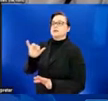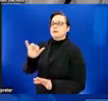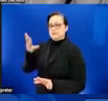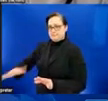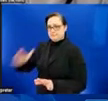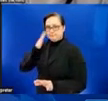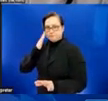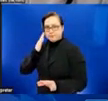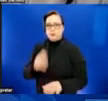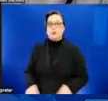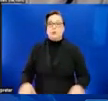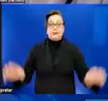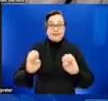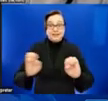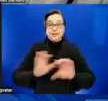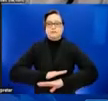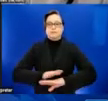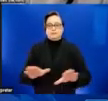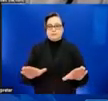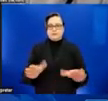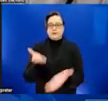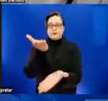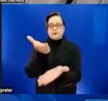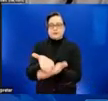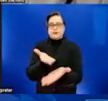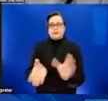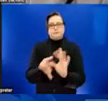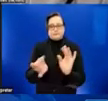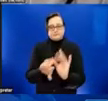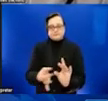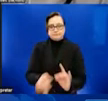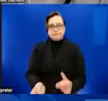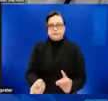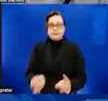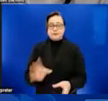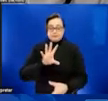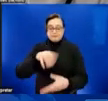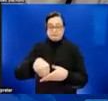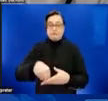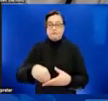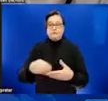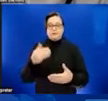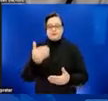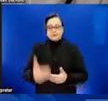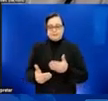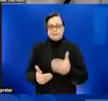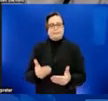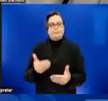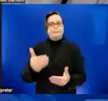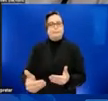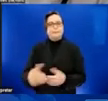fact-based messages that incorporate steps and tools on how a person can protect themselves and those they interact